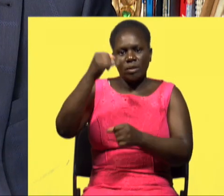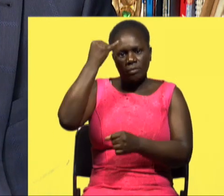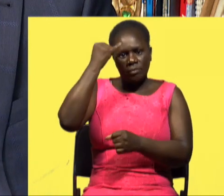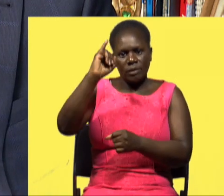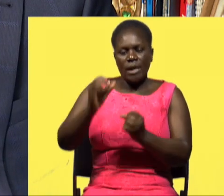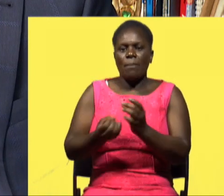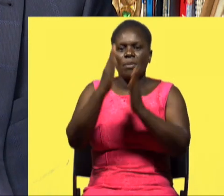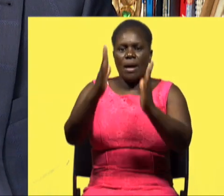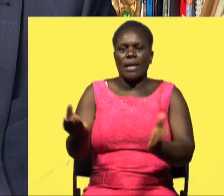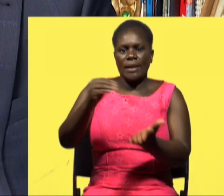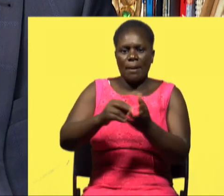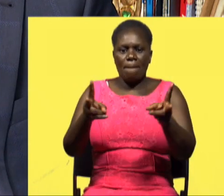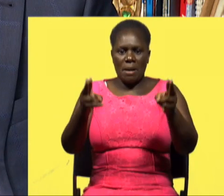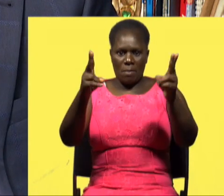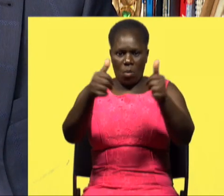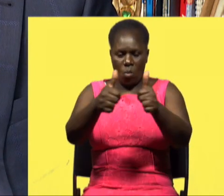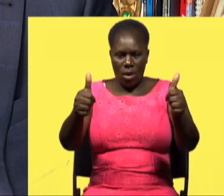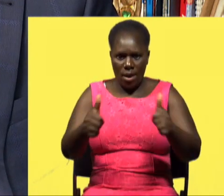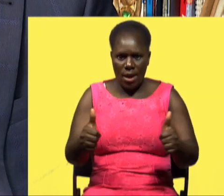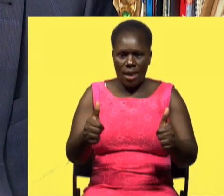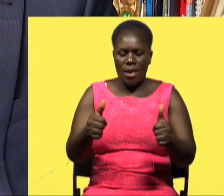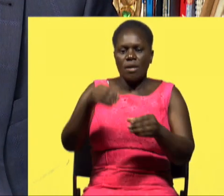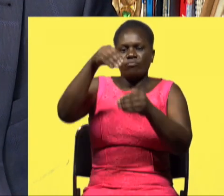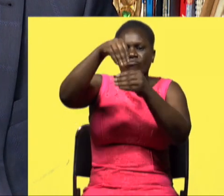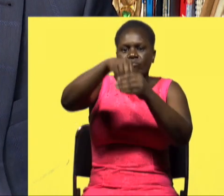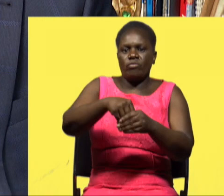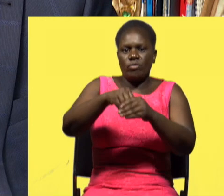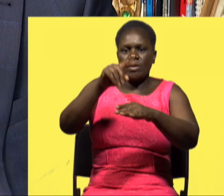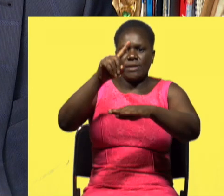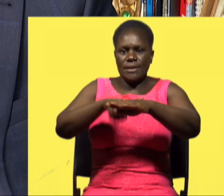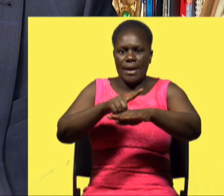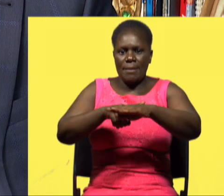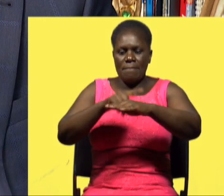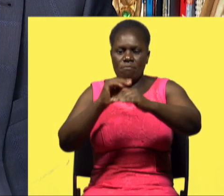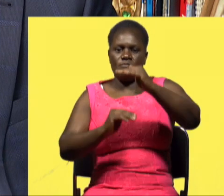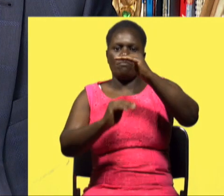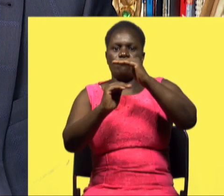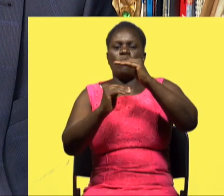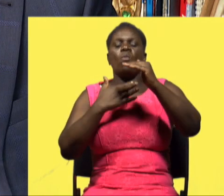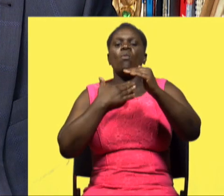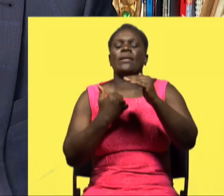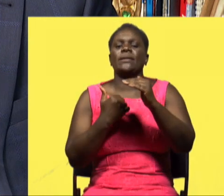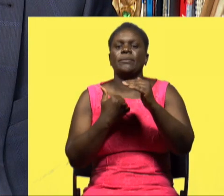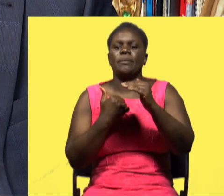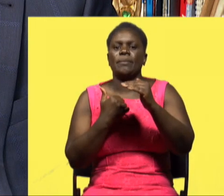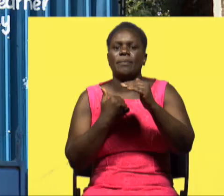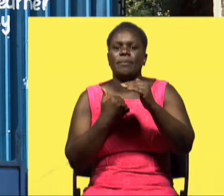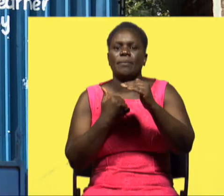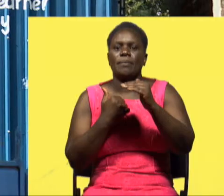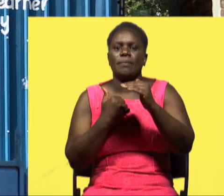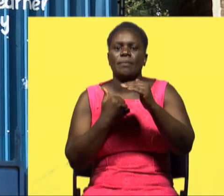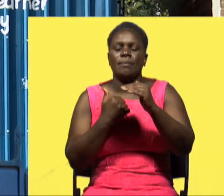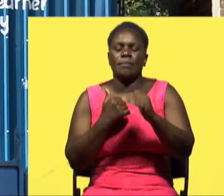the creatives again so that we edit accordingly so that it fits within the time that uh we we wanted it to fit